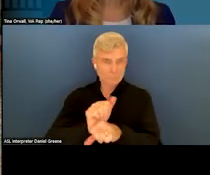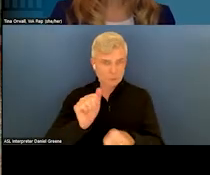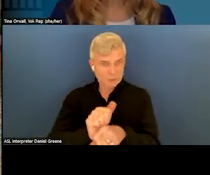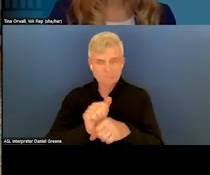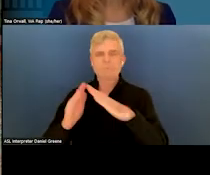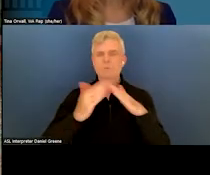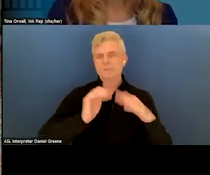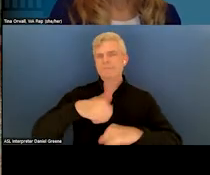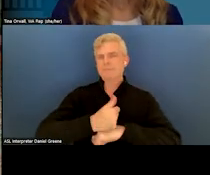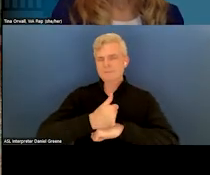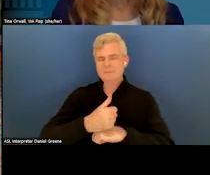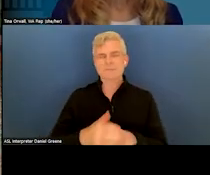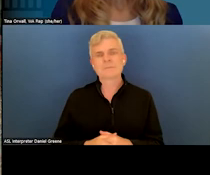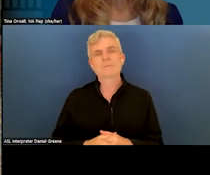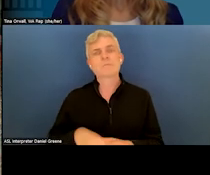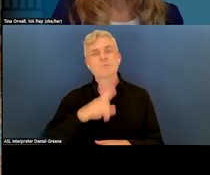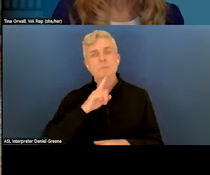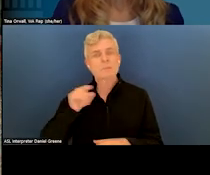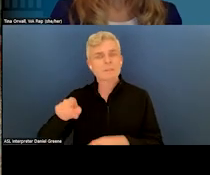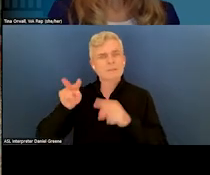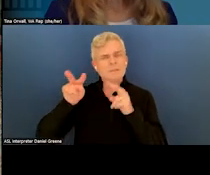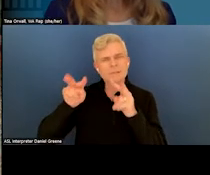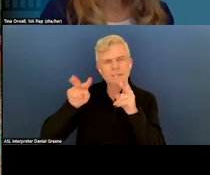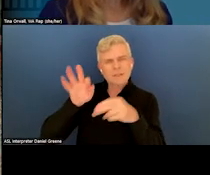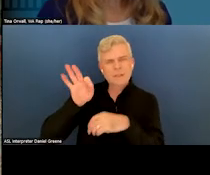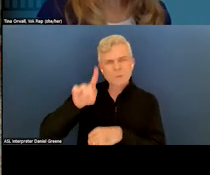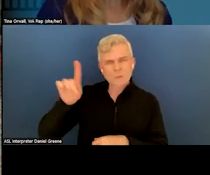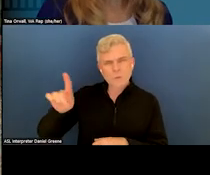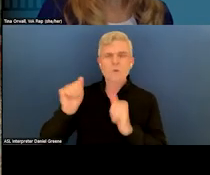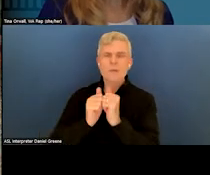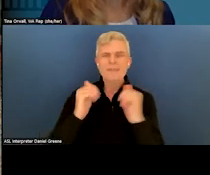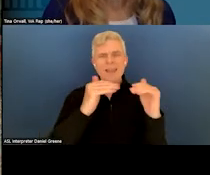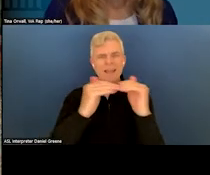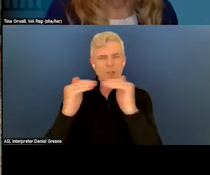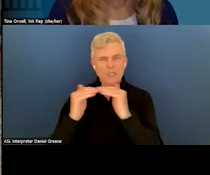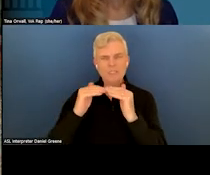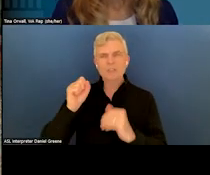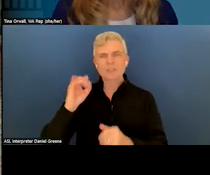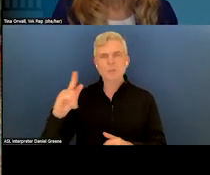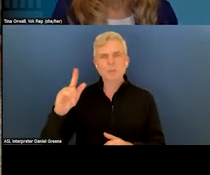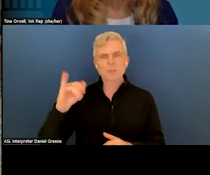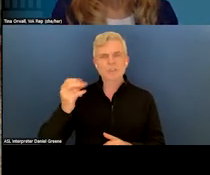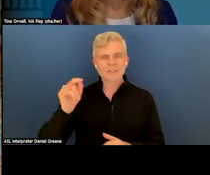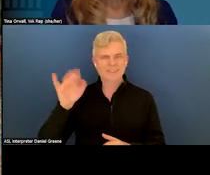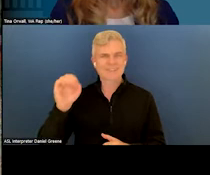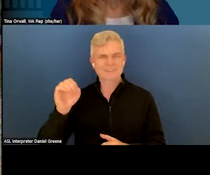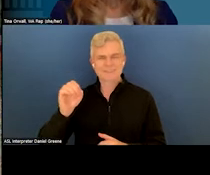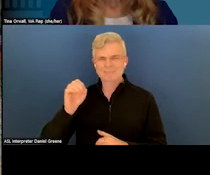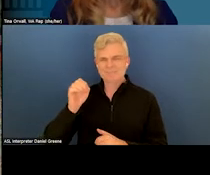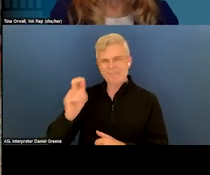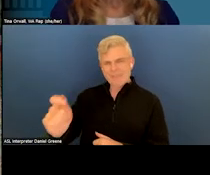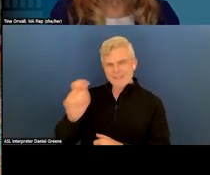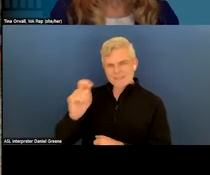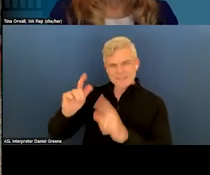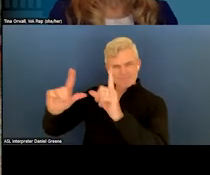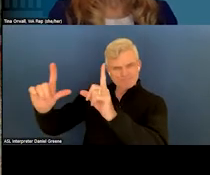And it's really looking at 911 with an equity and social justice lens. And so, when you think